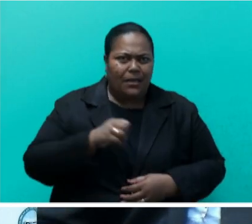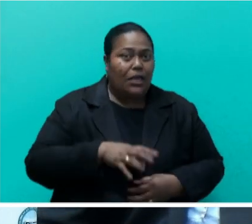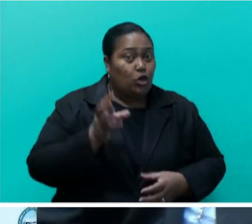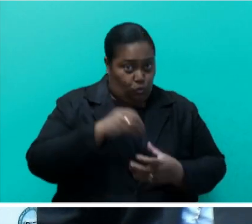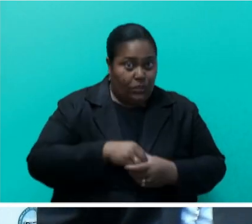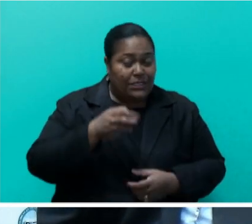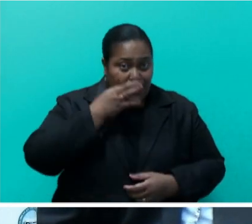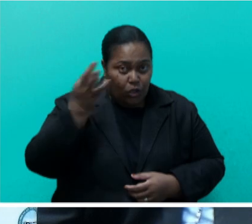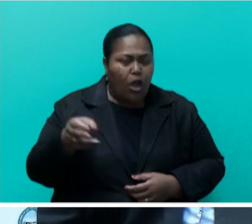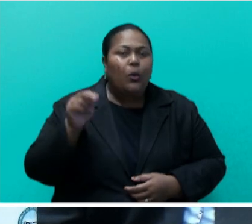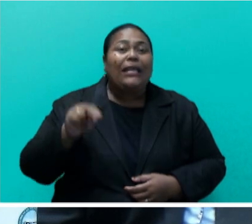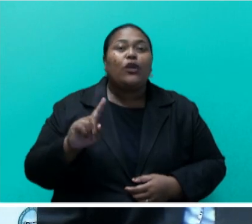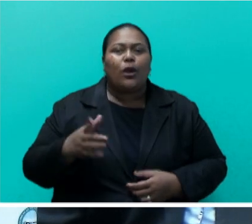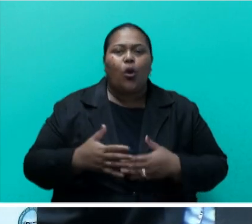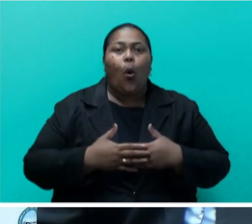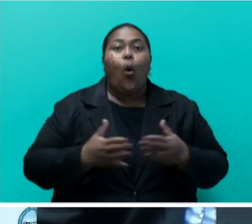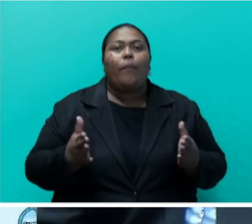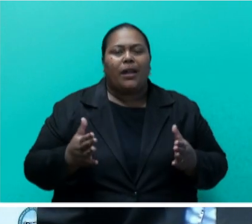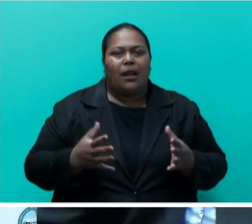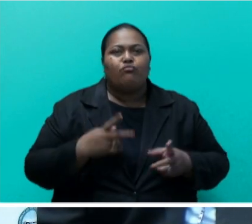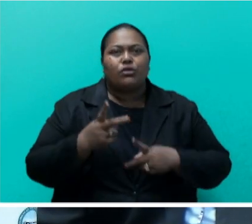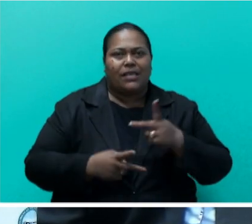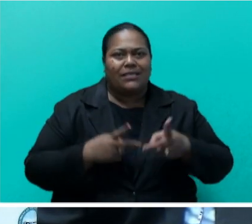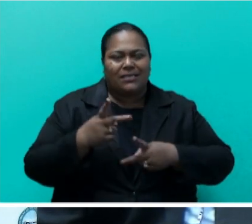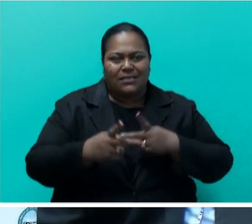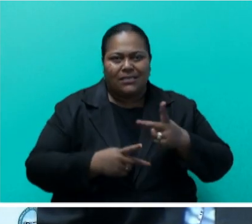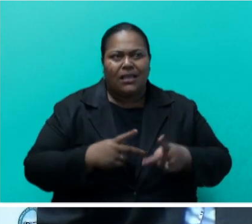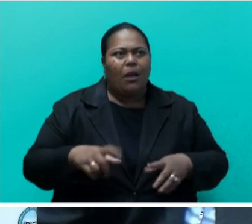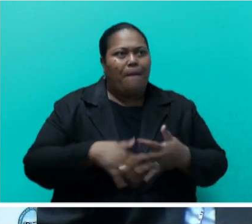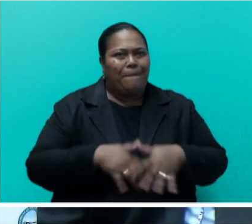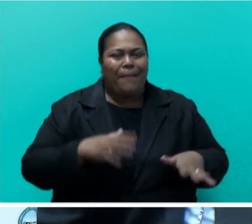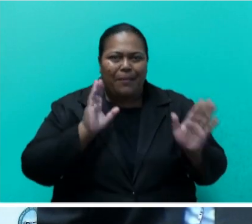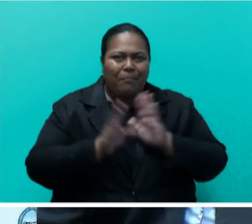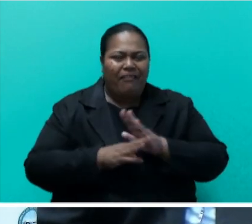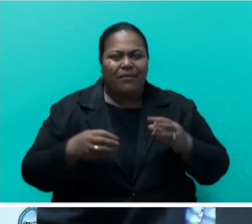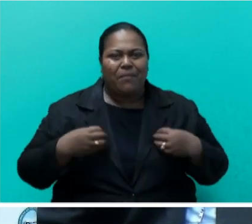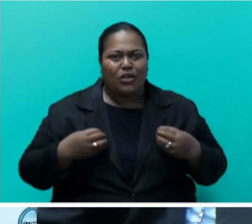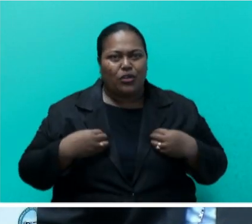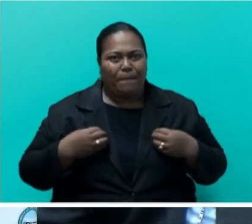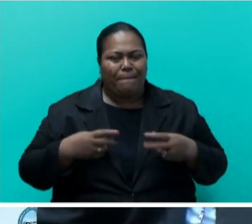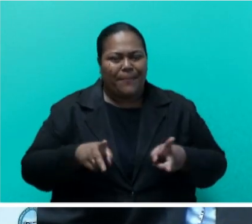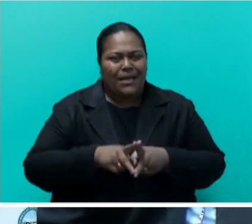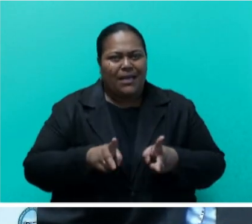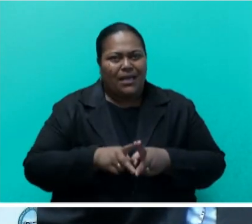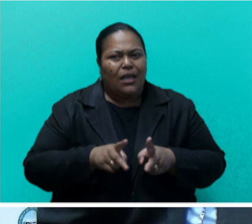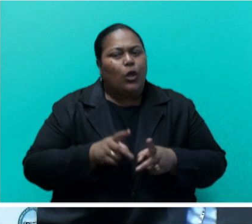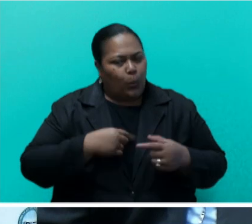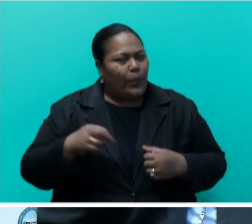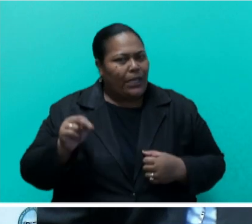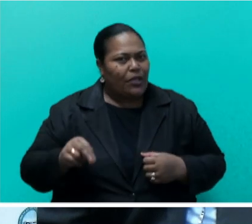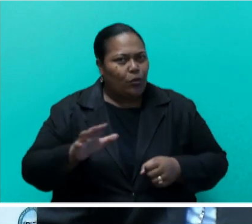open competitive bidding process for public-private partnership, or PPP, that will modernise